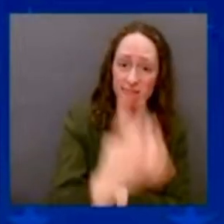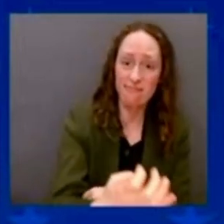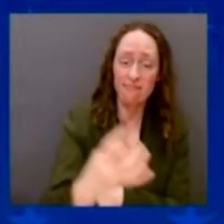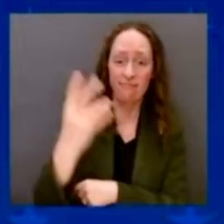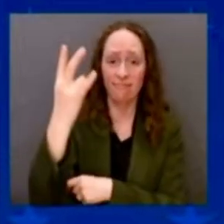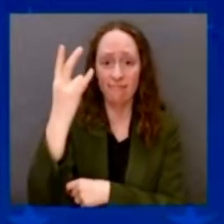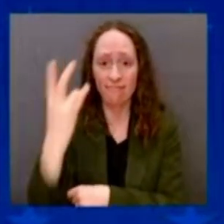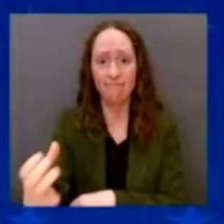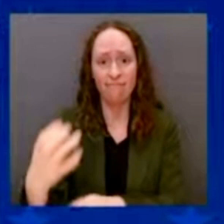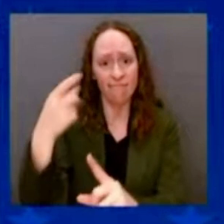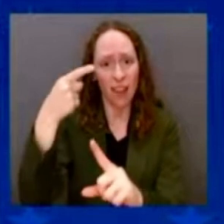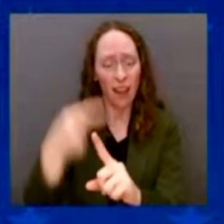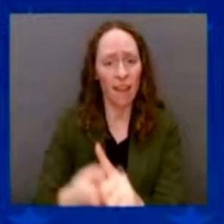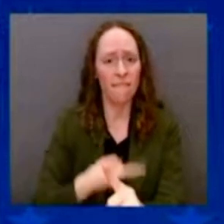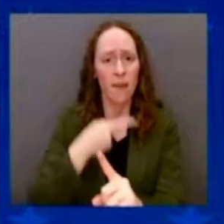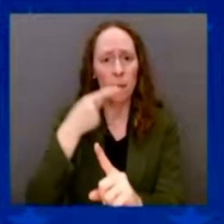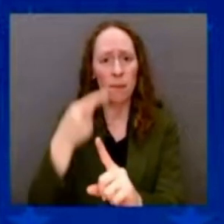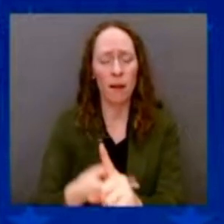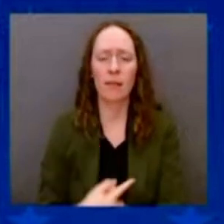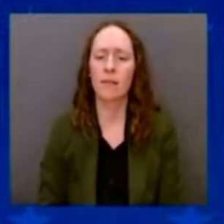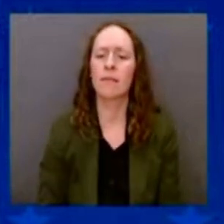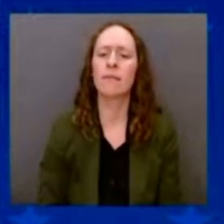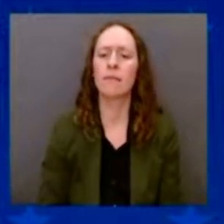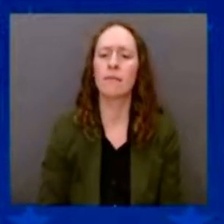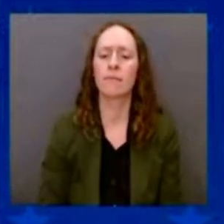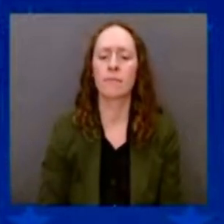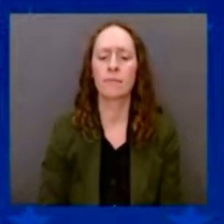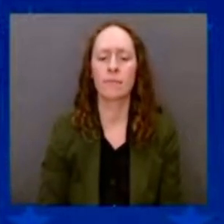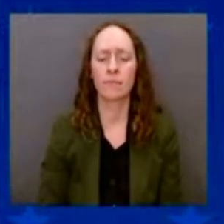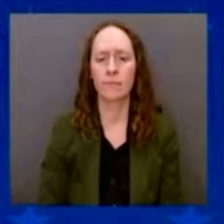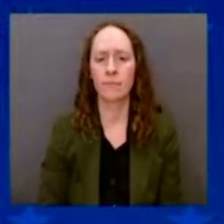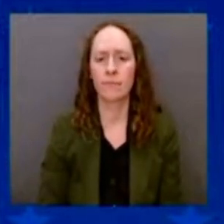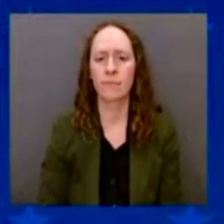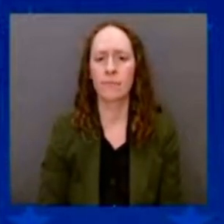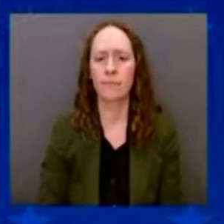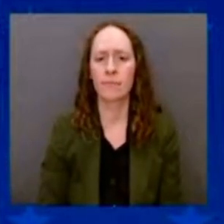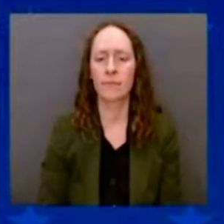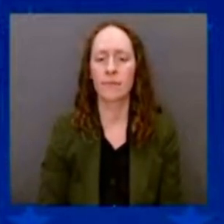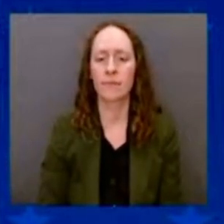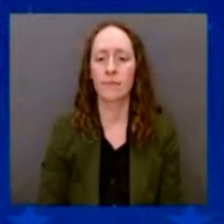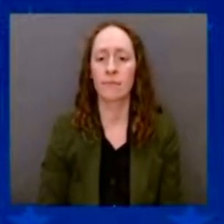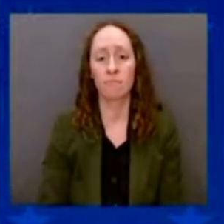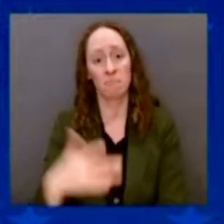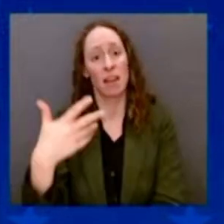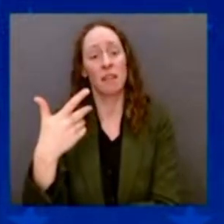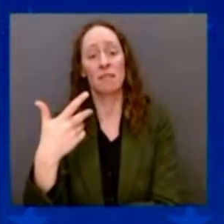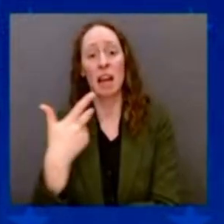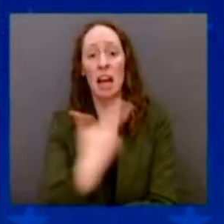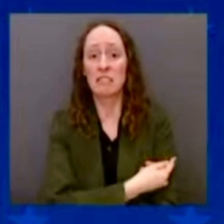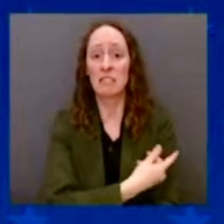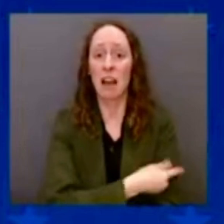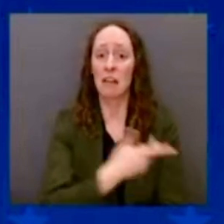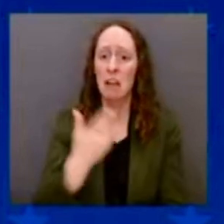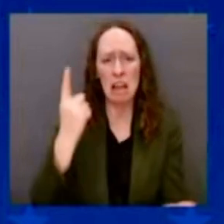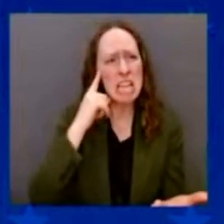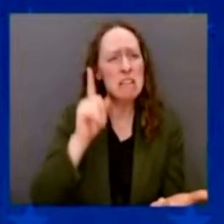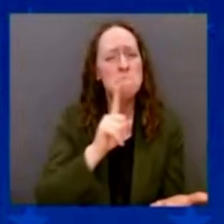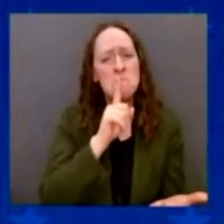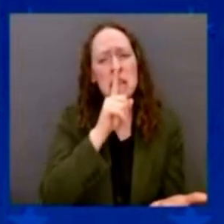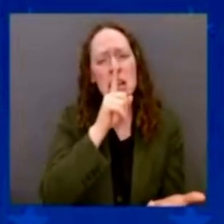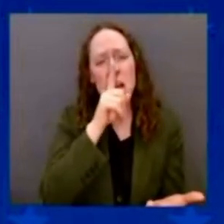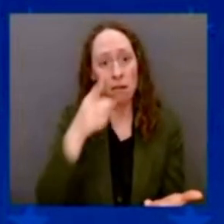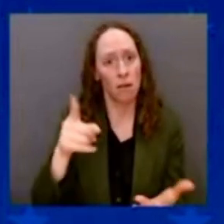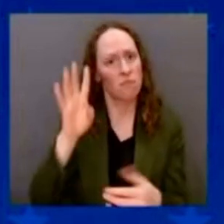That insulin was invented 100 years ago. I mean, yeah, literally 100 years ago. Okay? Do you know how much it